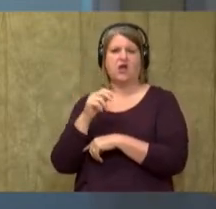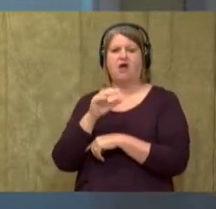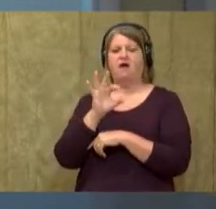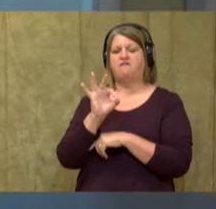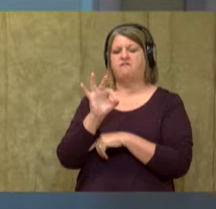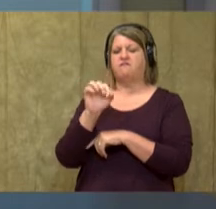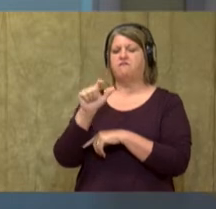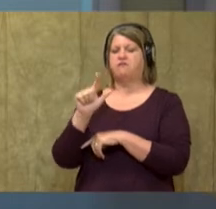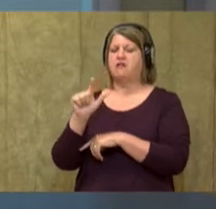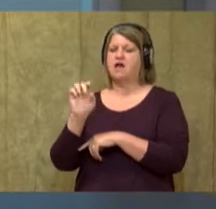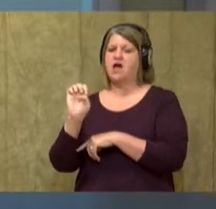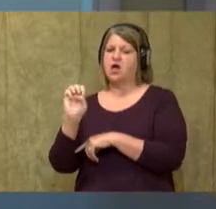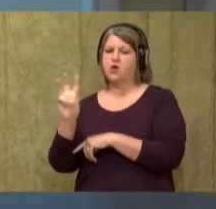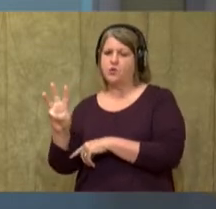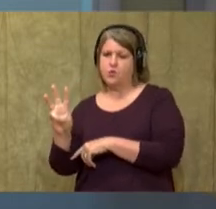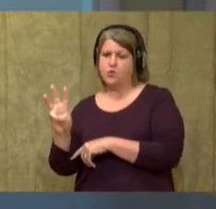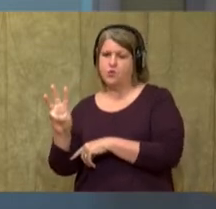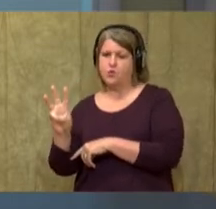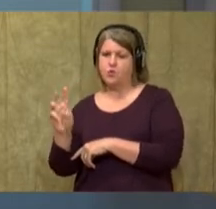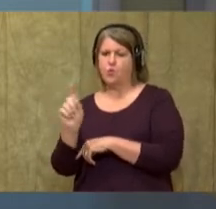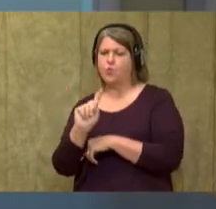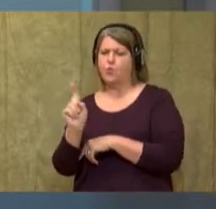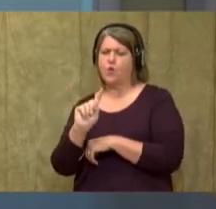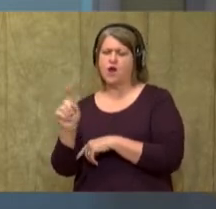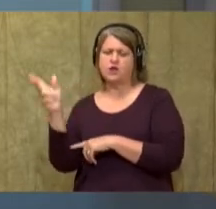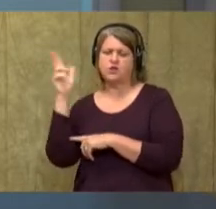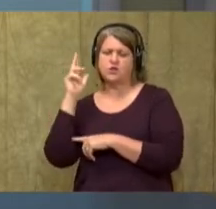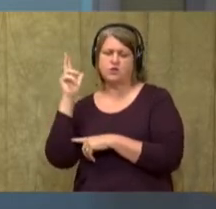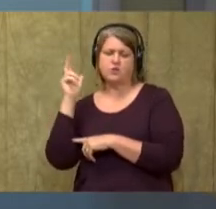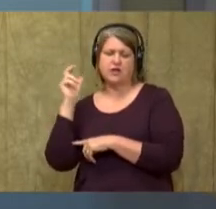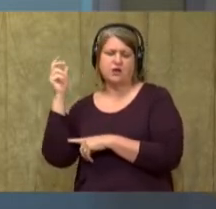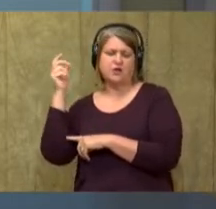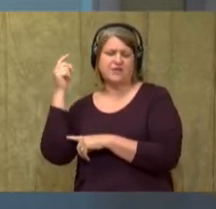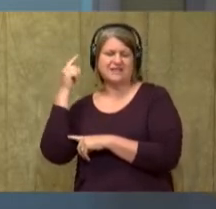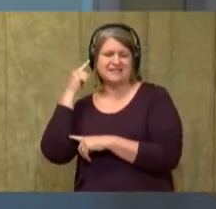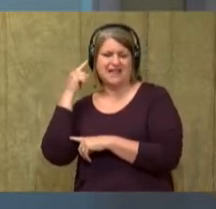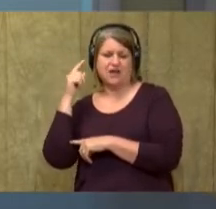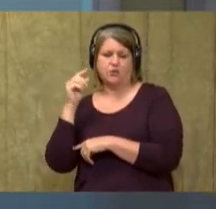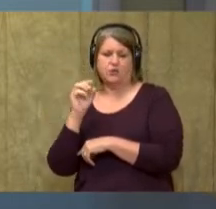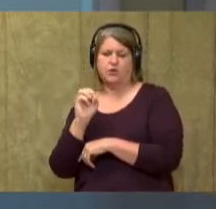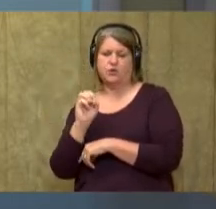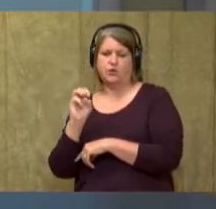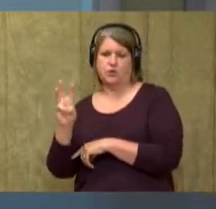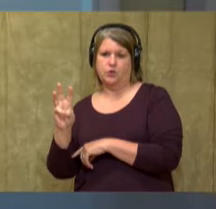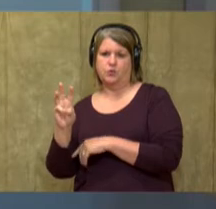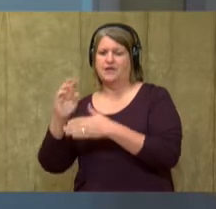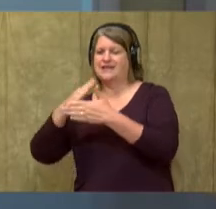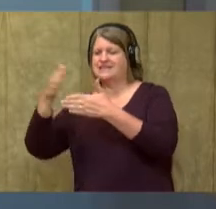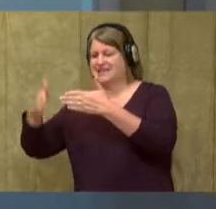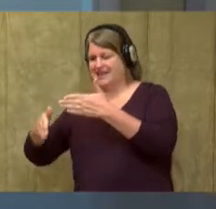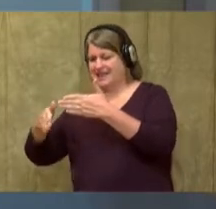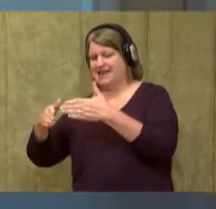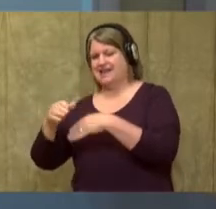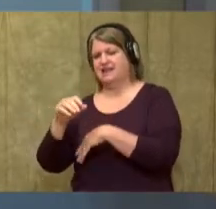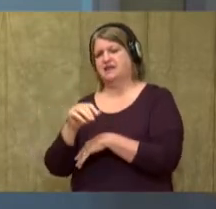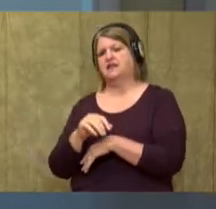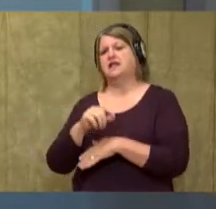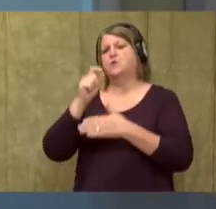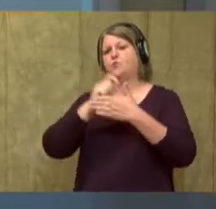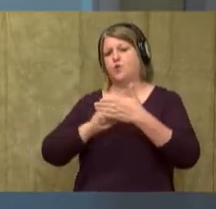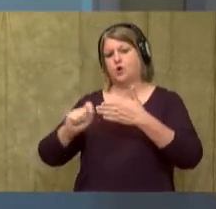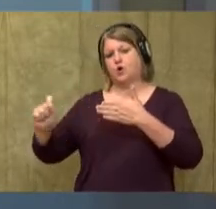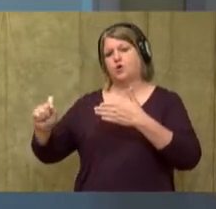oo. Where do you hear that oo sound? That's right. It's at the end. Let's write the sounds that we hear